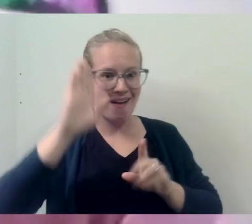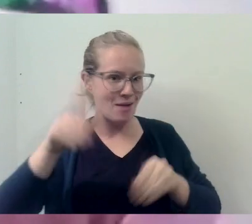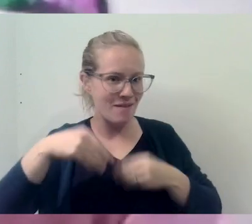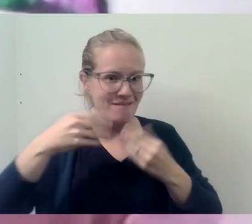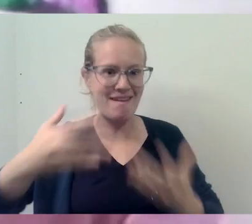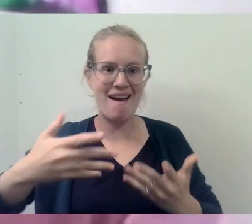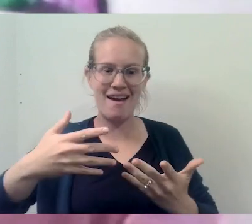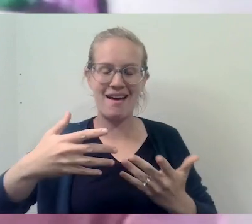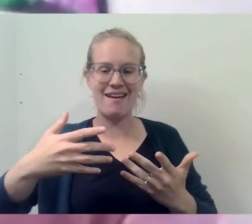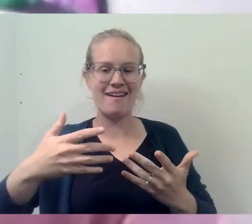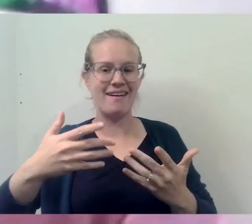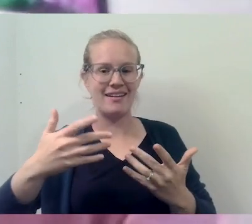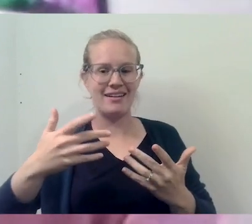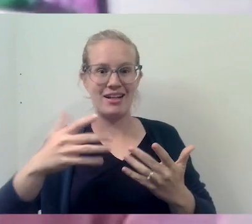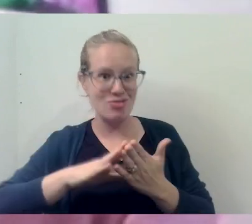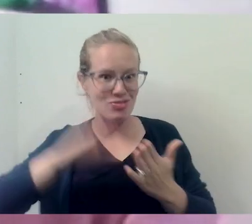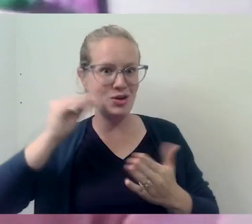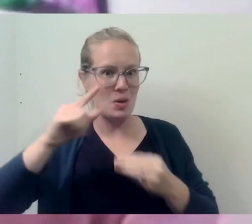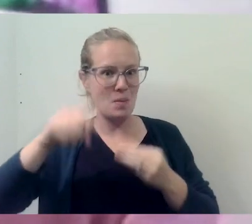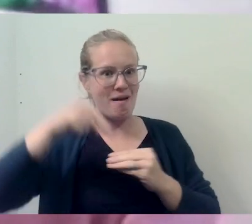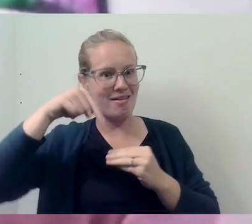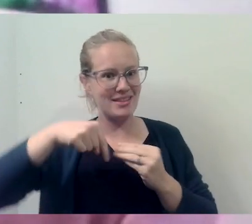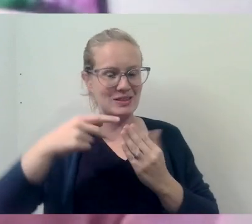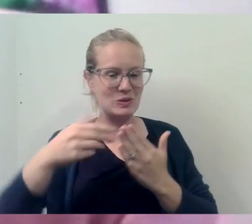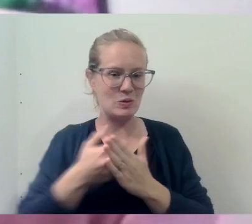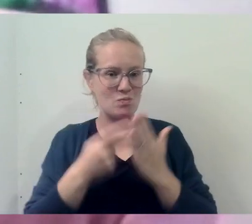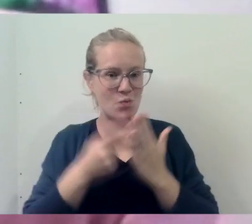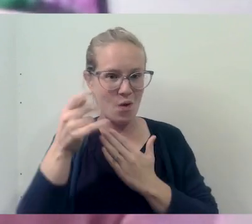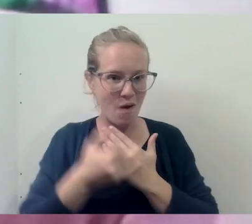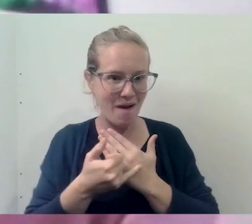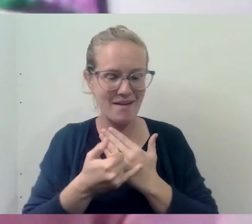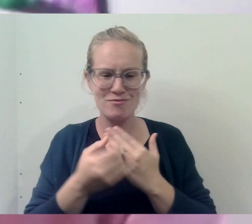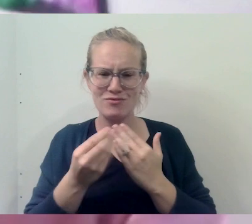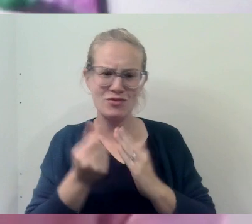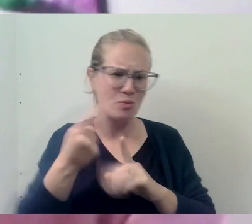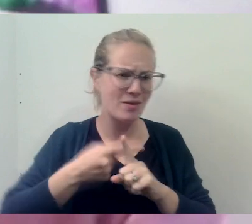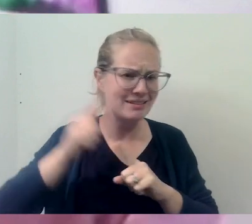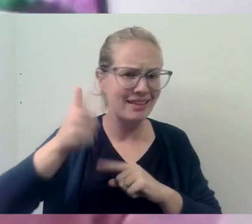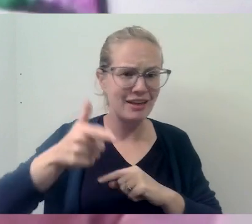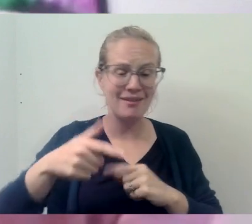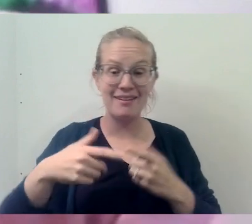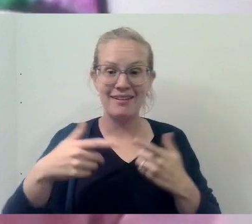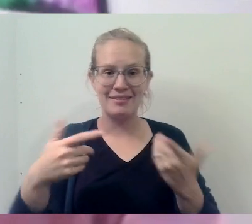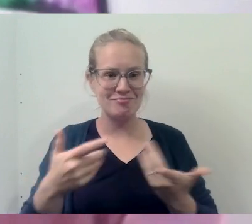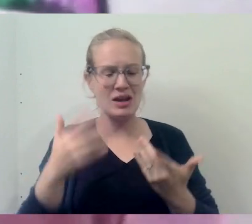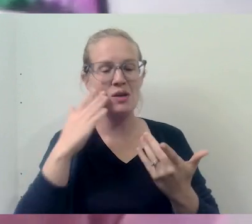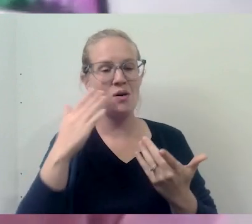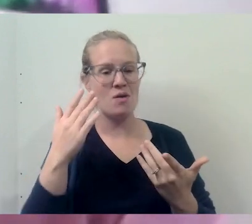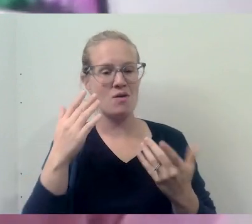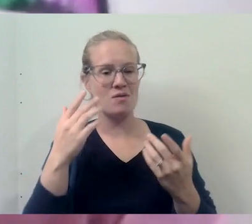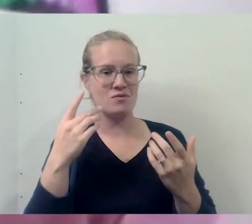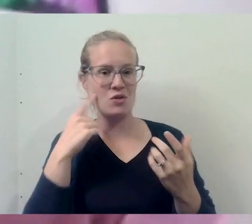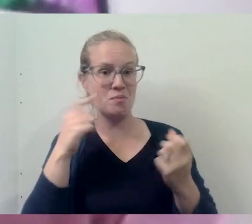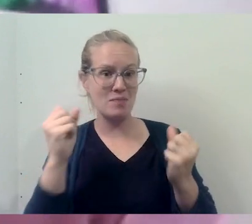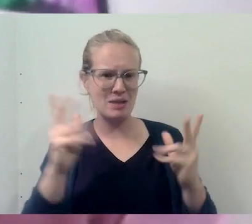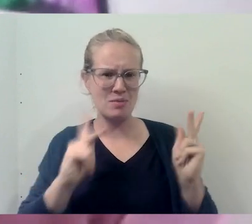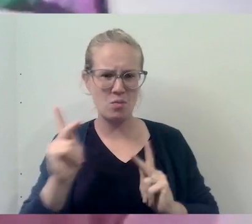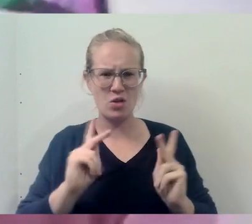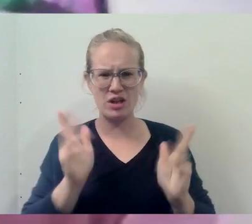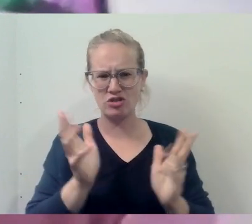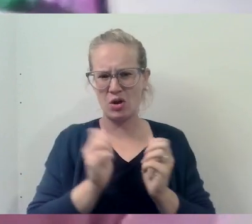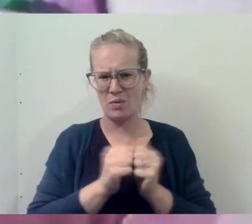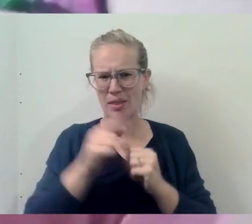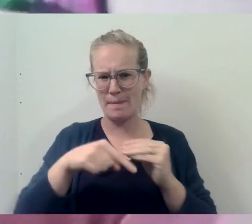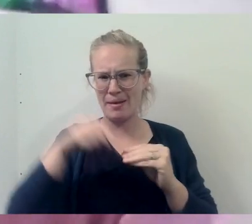months later, I learned of this new initiative. And I know for a lot of people that I've spoken to